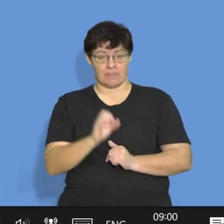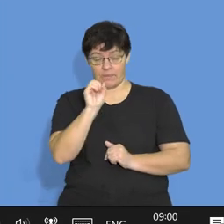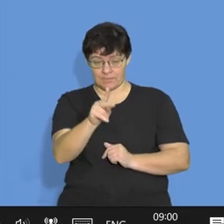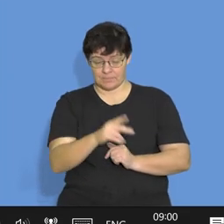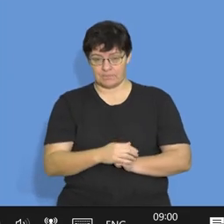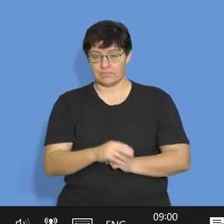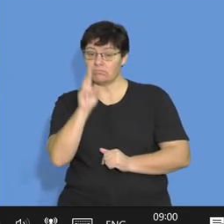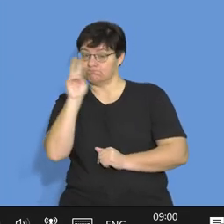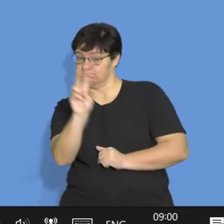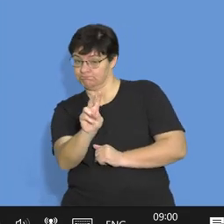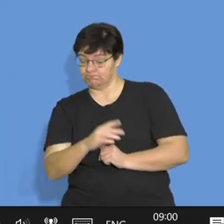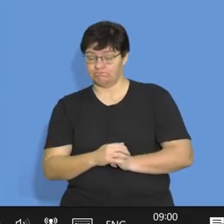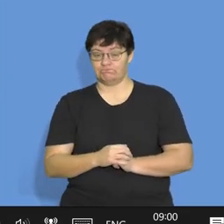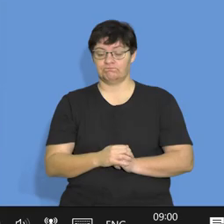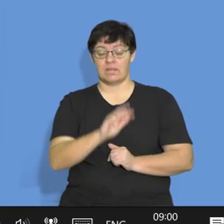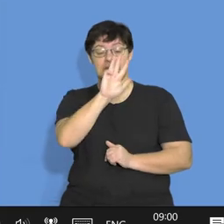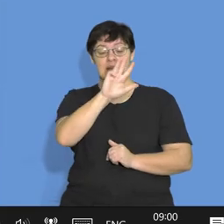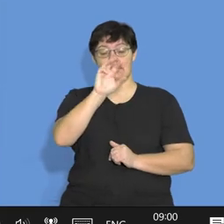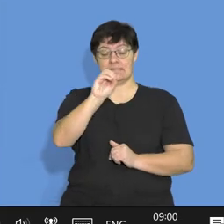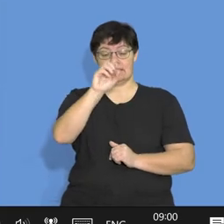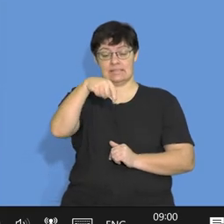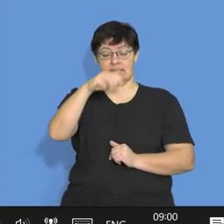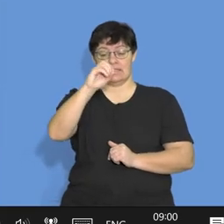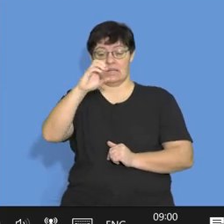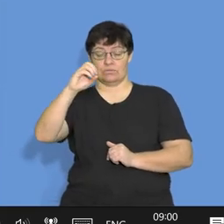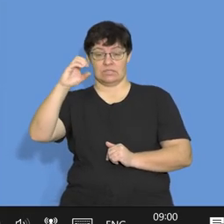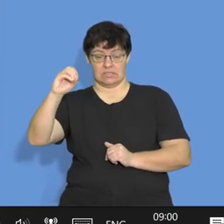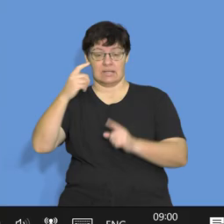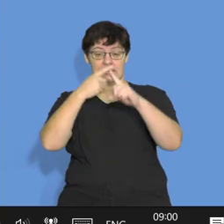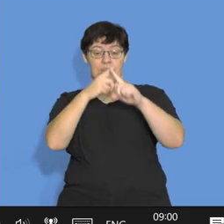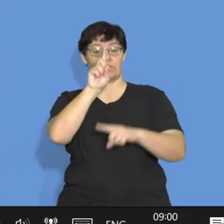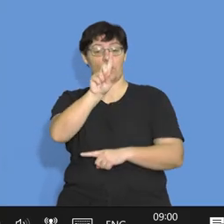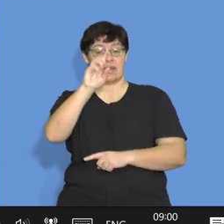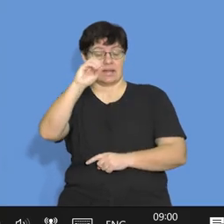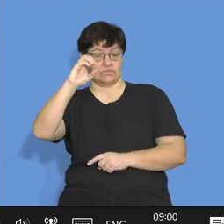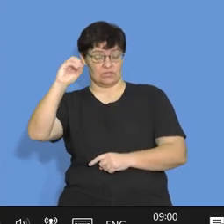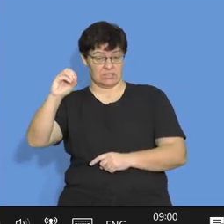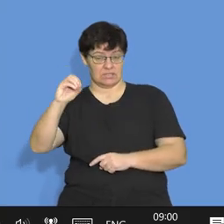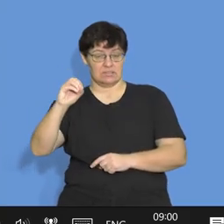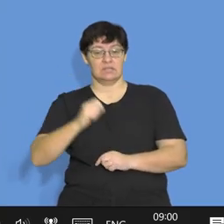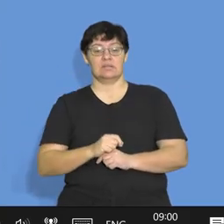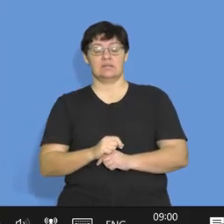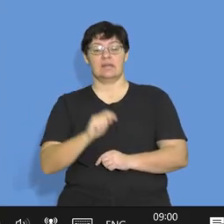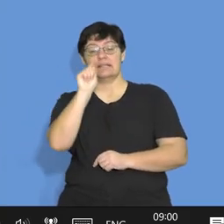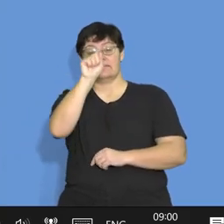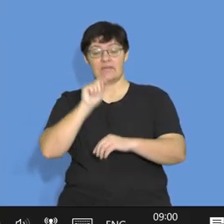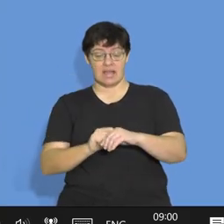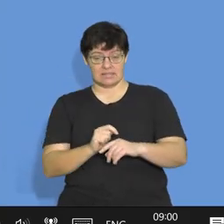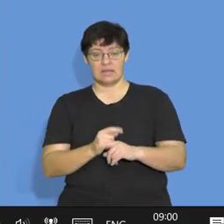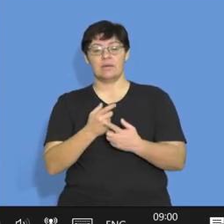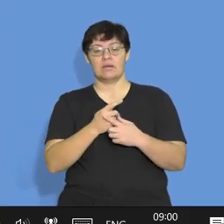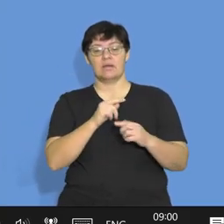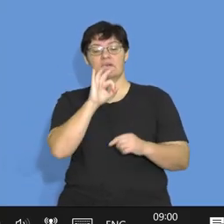watch, I take my 90,000 times 100, divided by the figure of 300